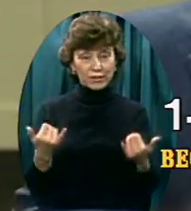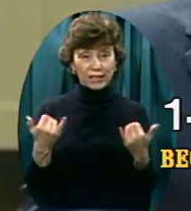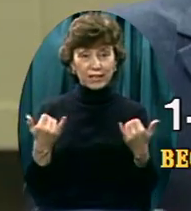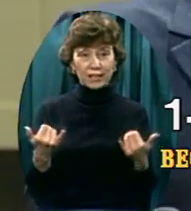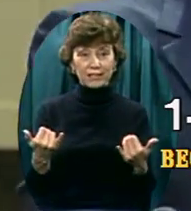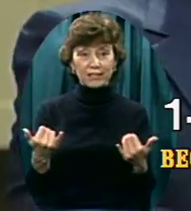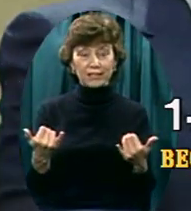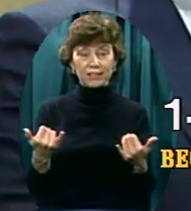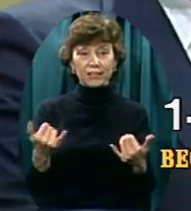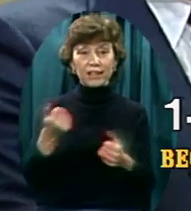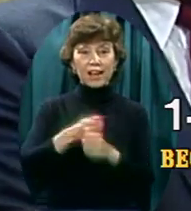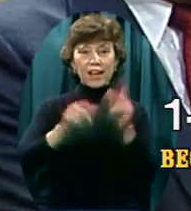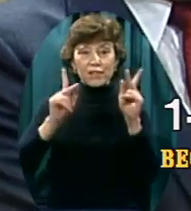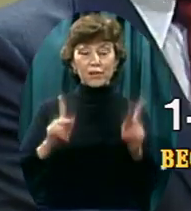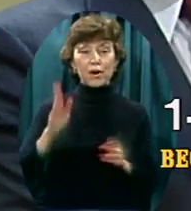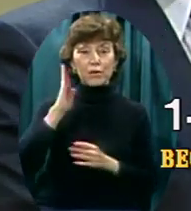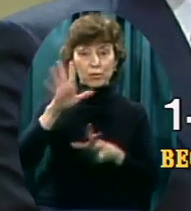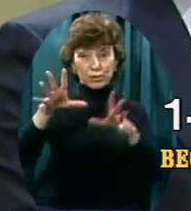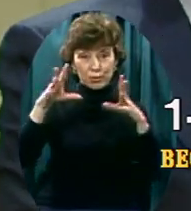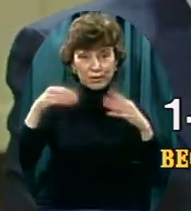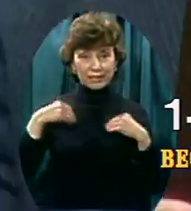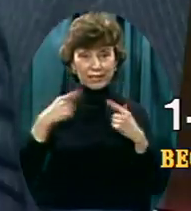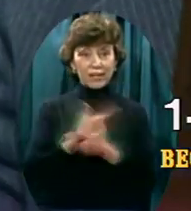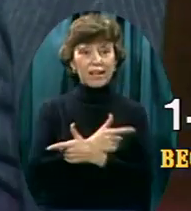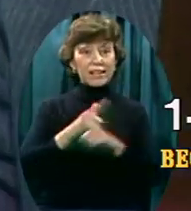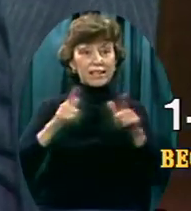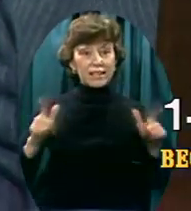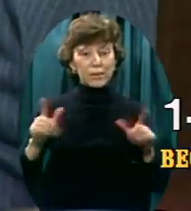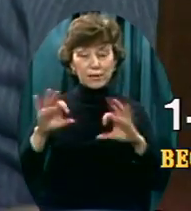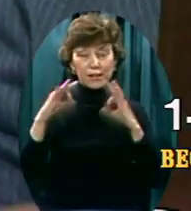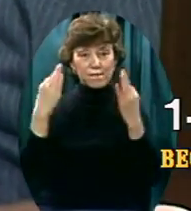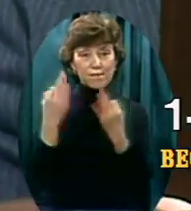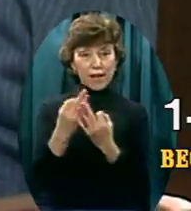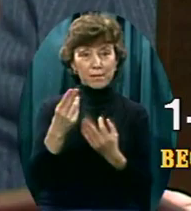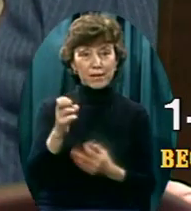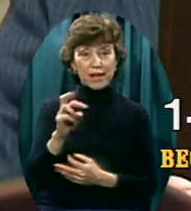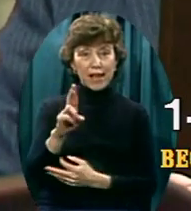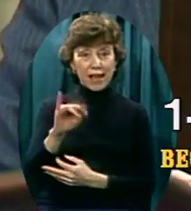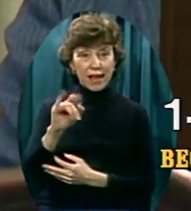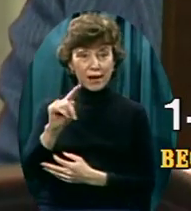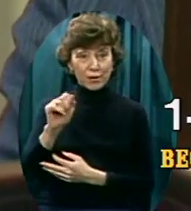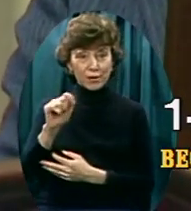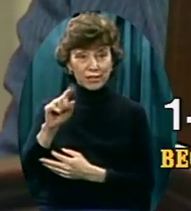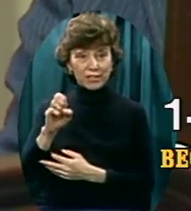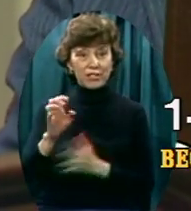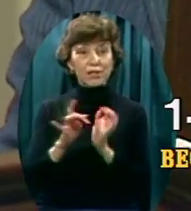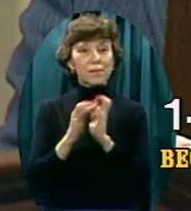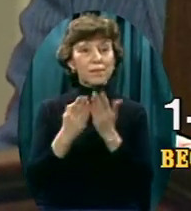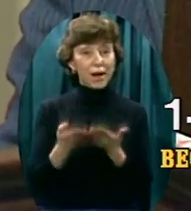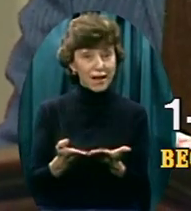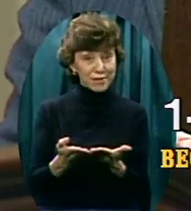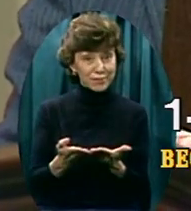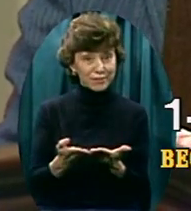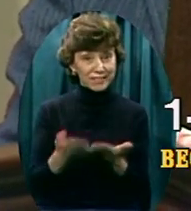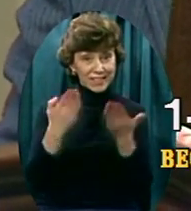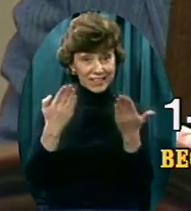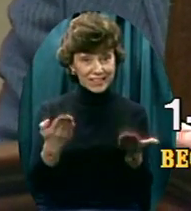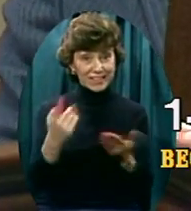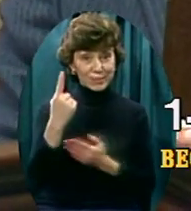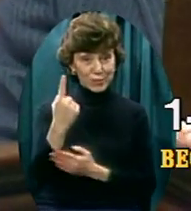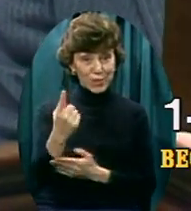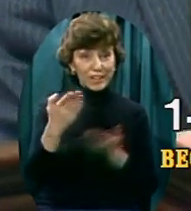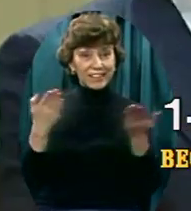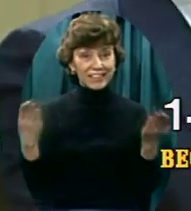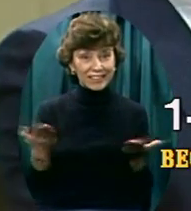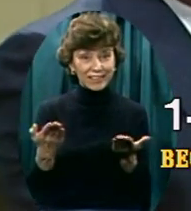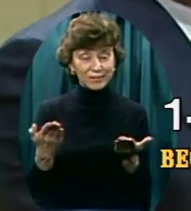will receive this Liberty Family Heritage Bible. This one right here. The Liberty Family